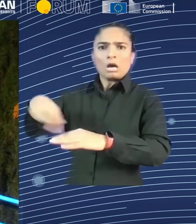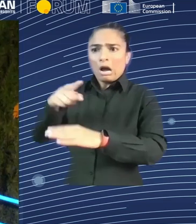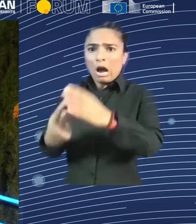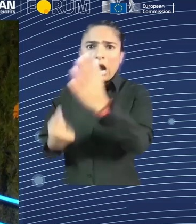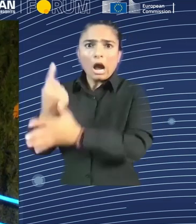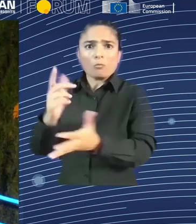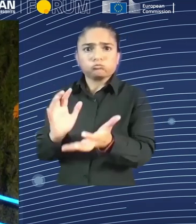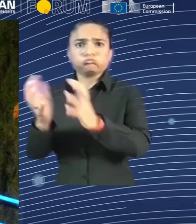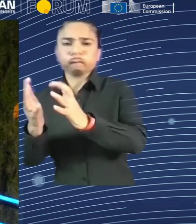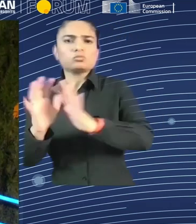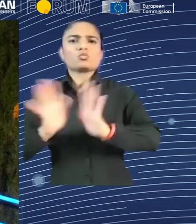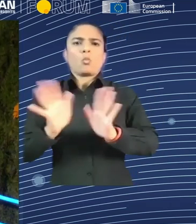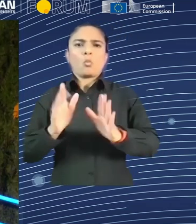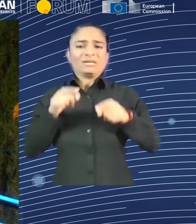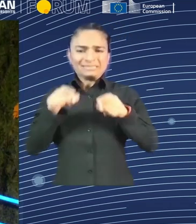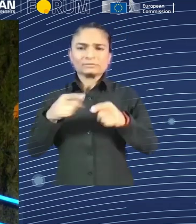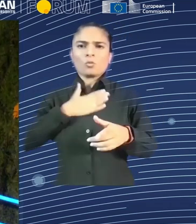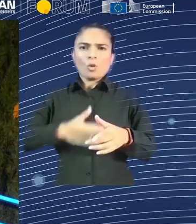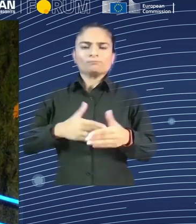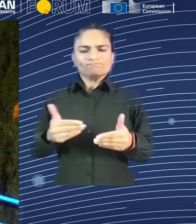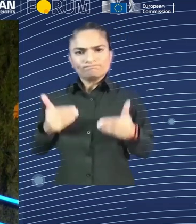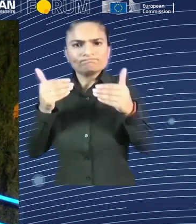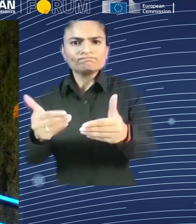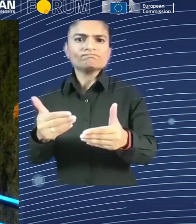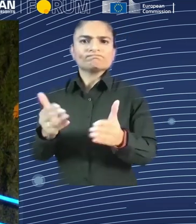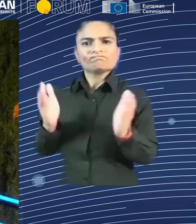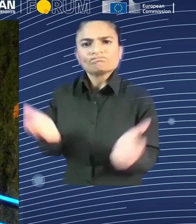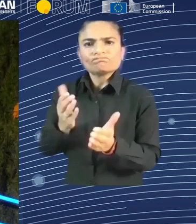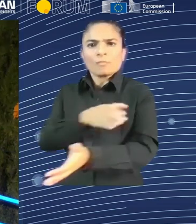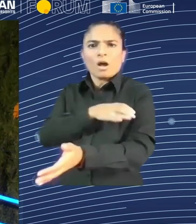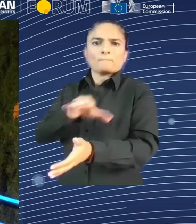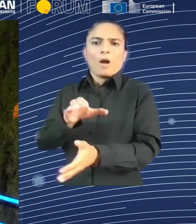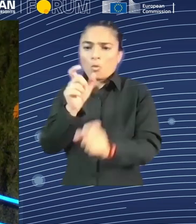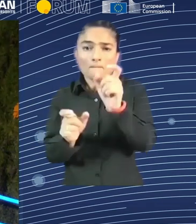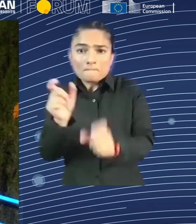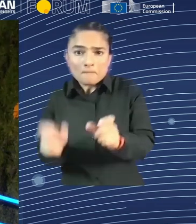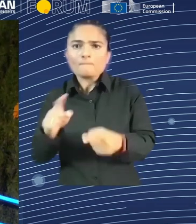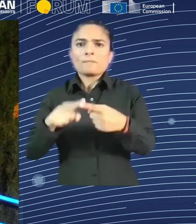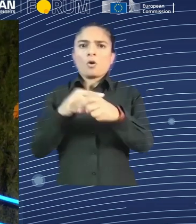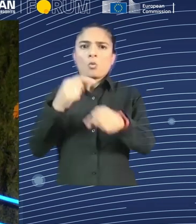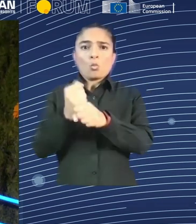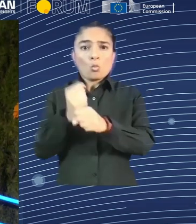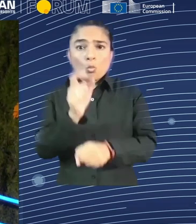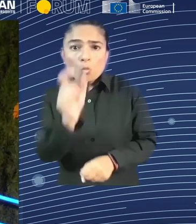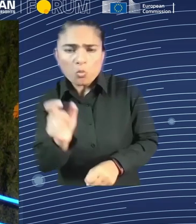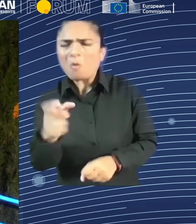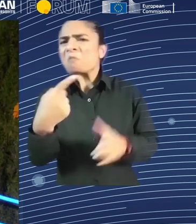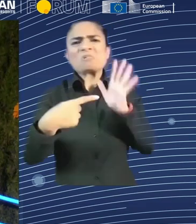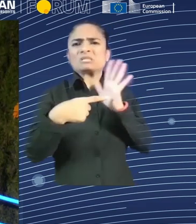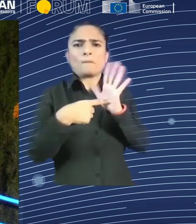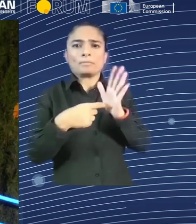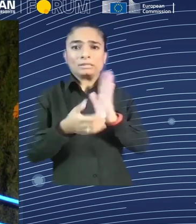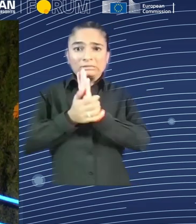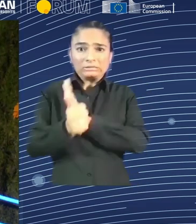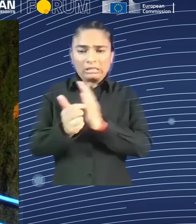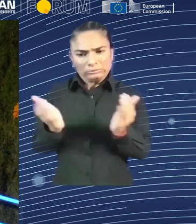or giving them the means to react so that they are less exposed to abuses by technology? I think both